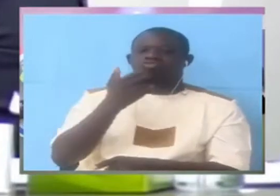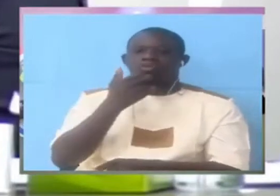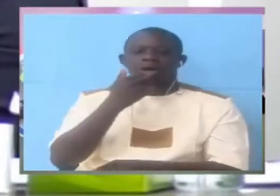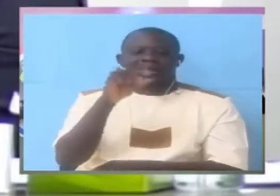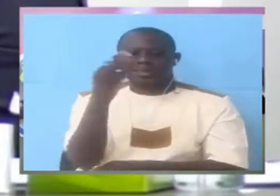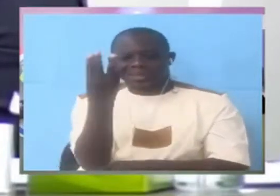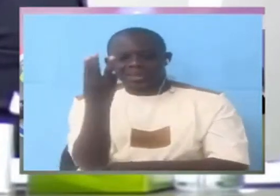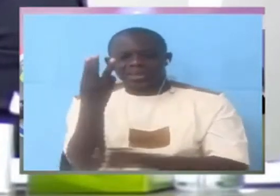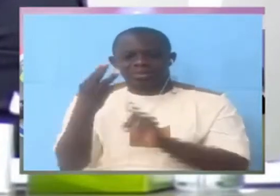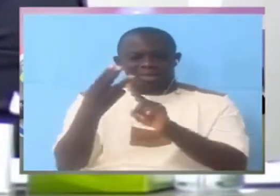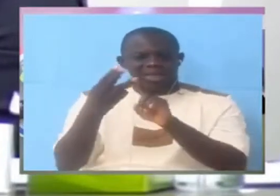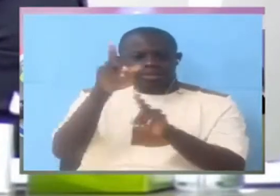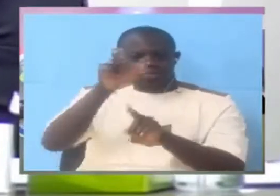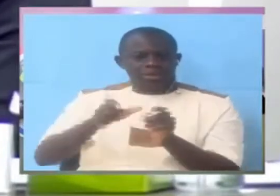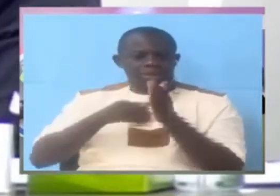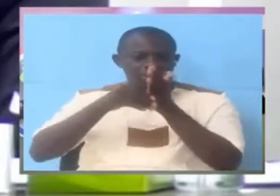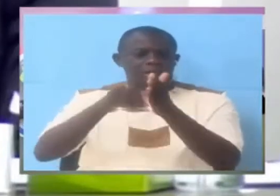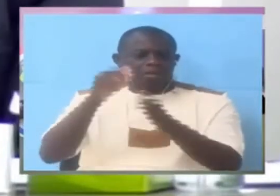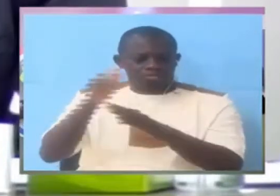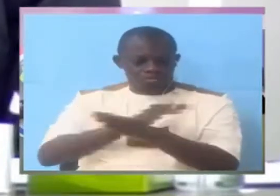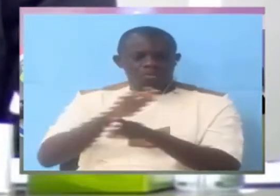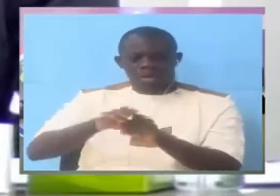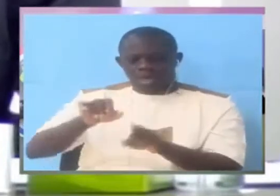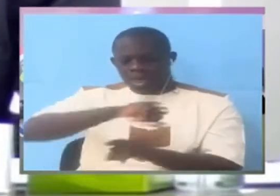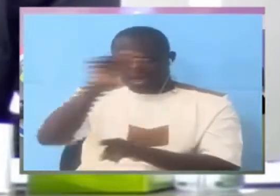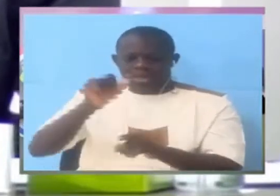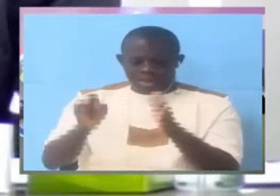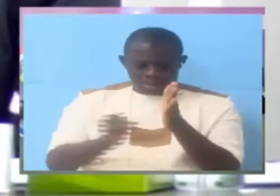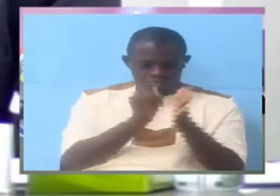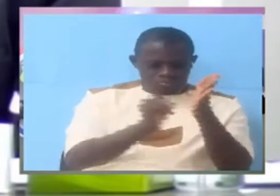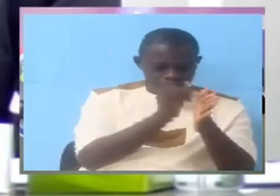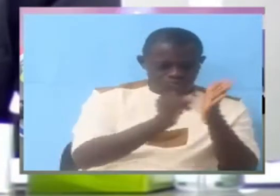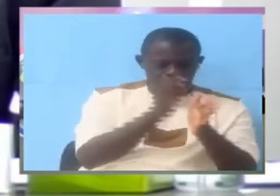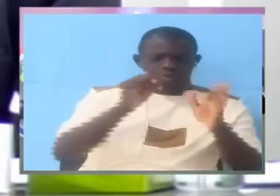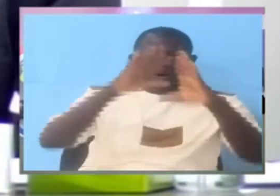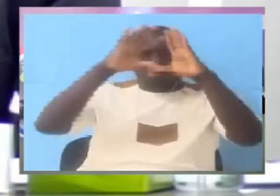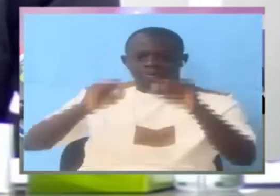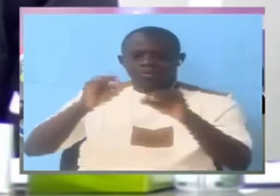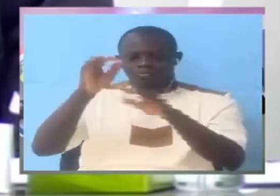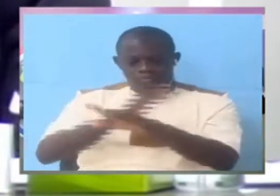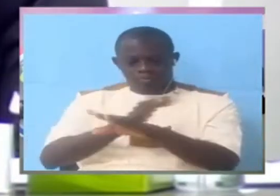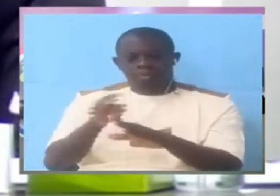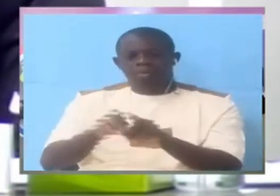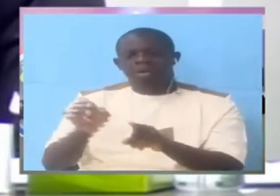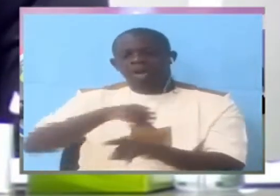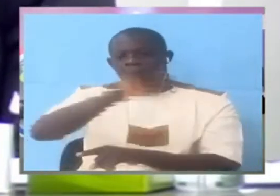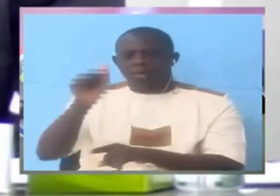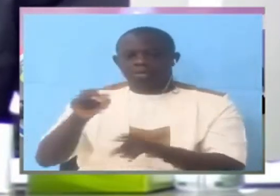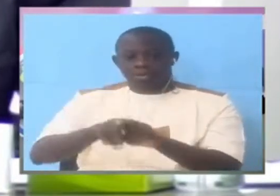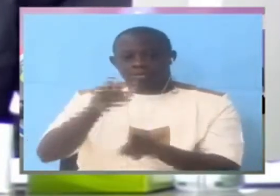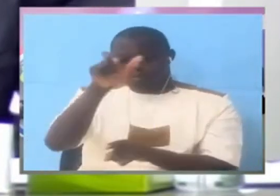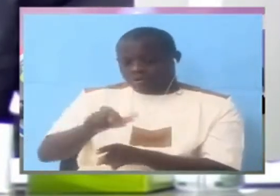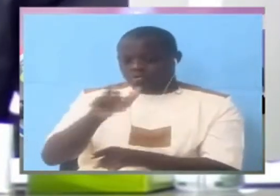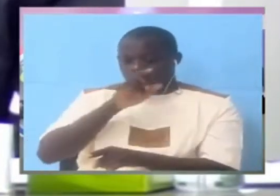the Investigations Department, and a former